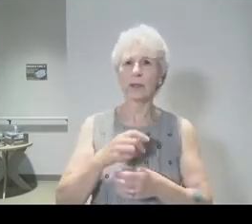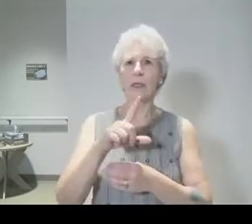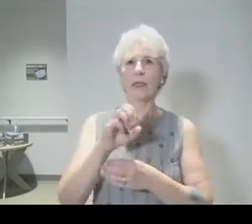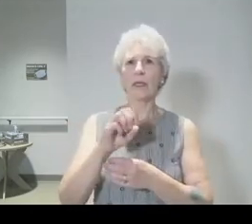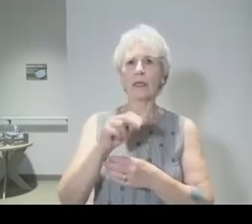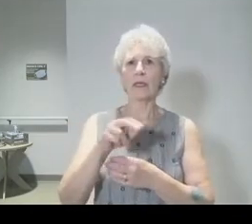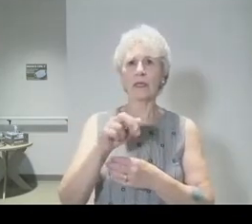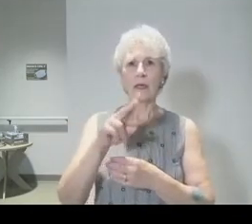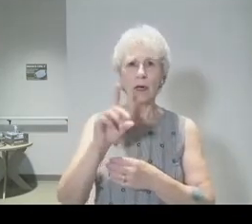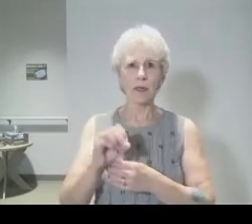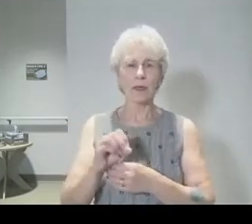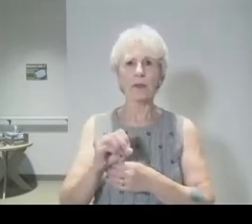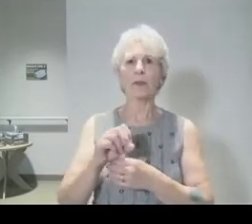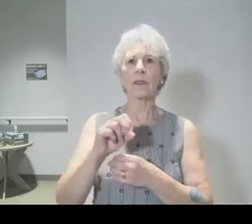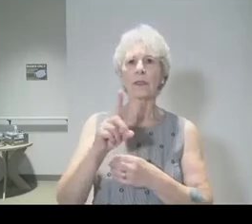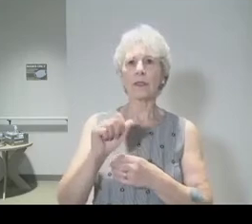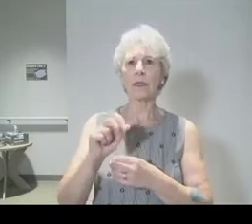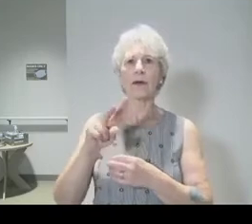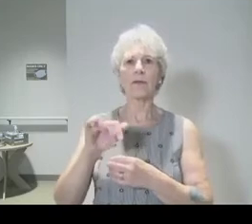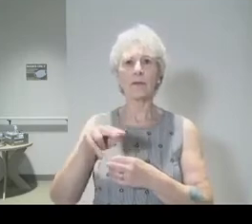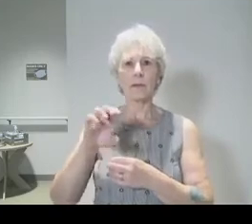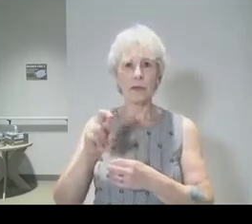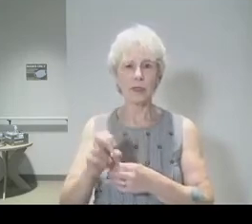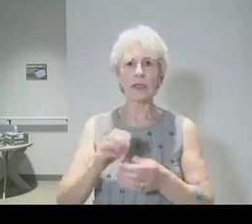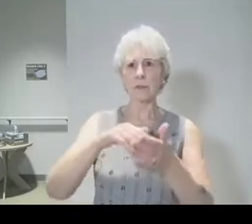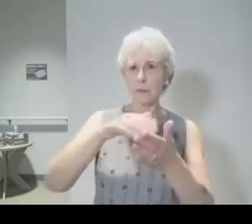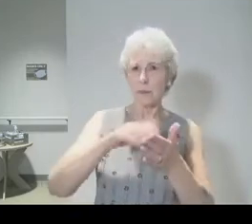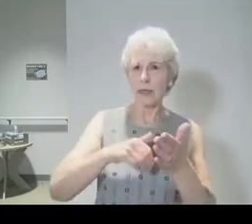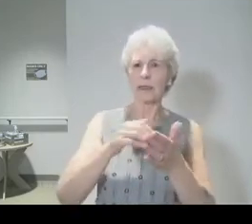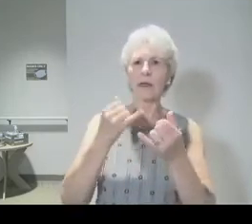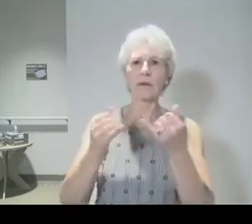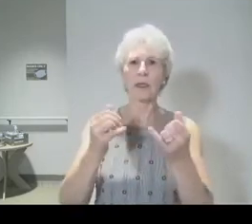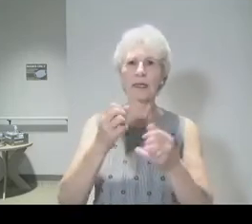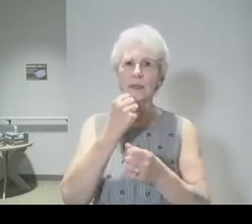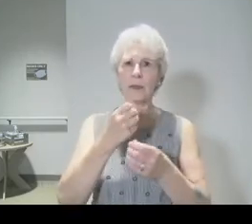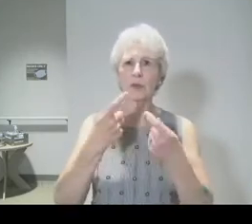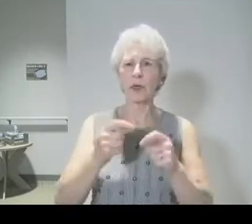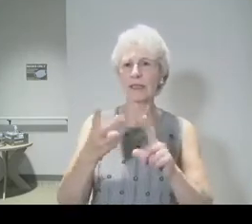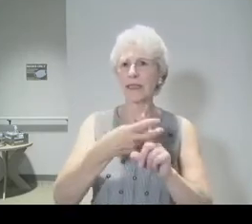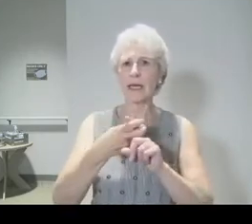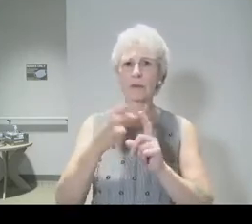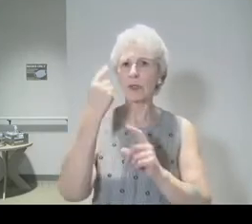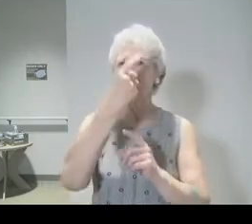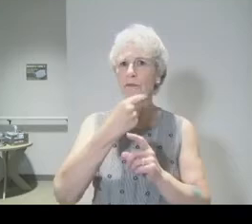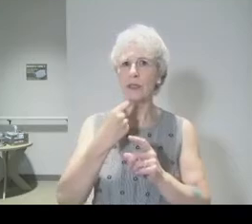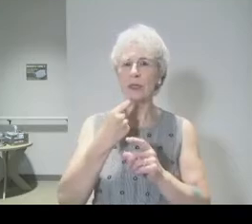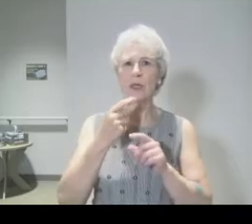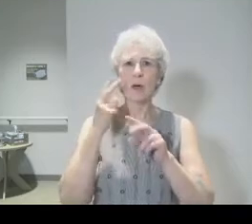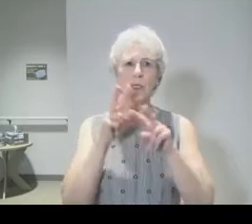painting of the Last Supper has tried to capture the facial expressions of the disciples. And when you look at Judas,